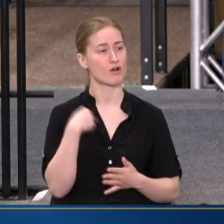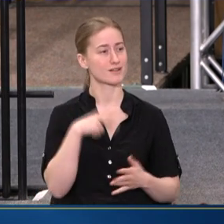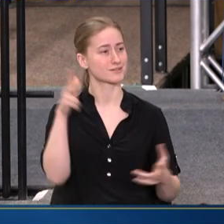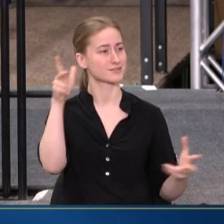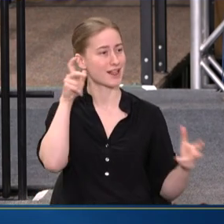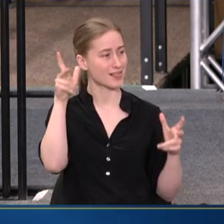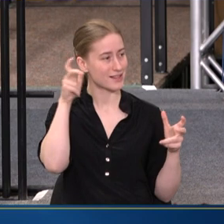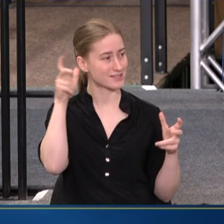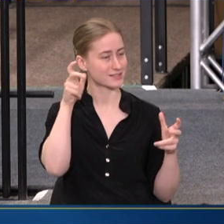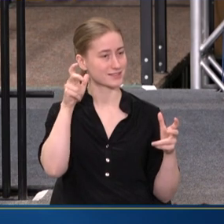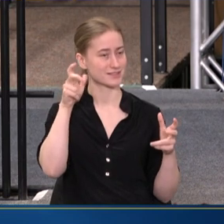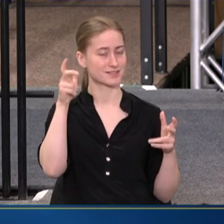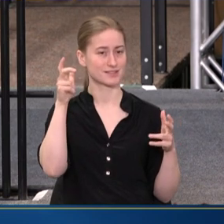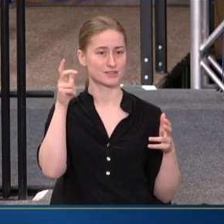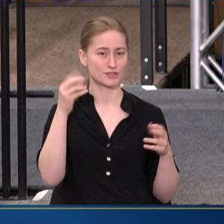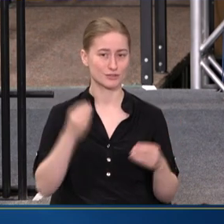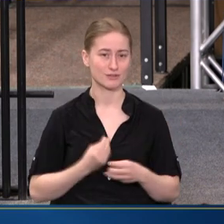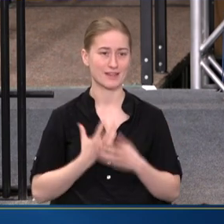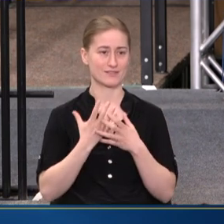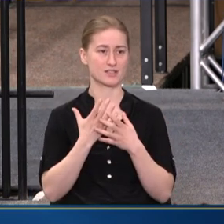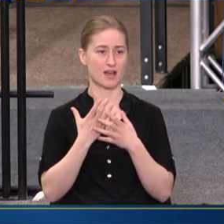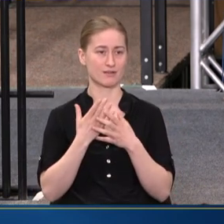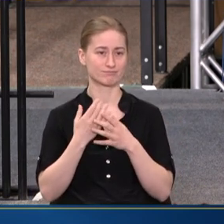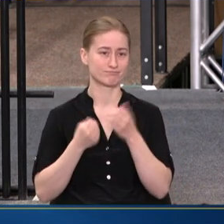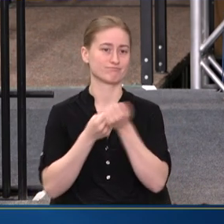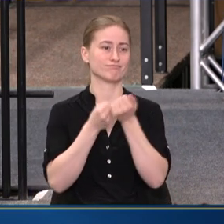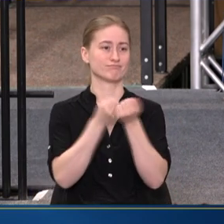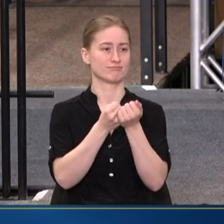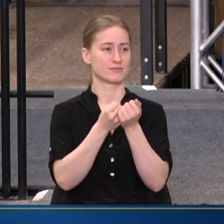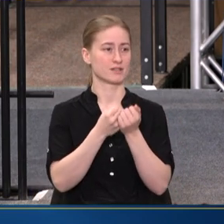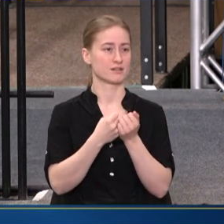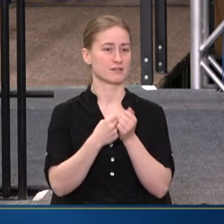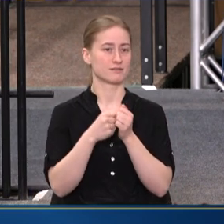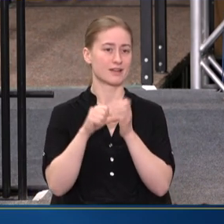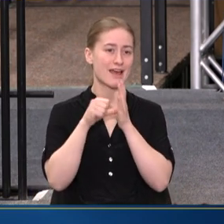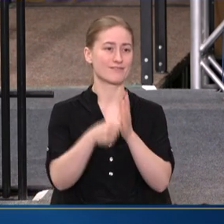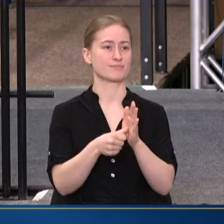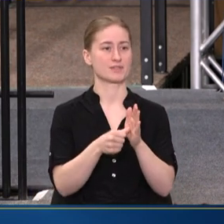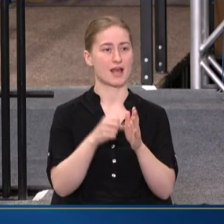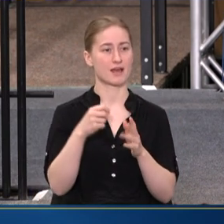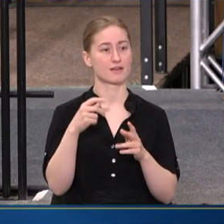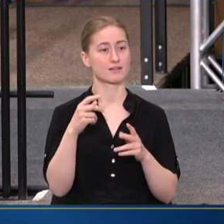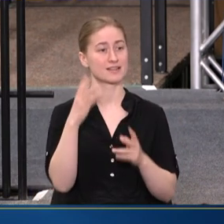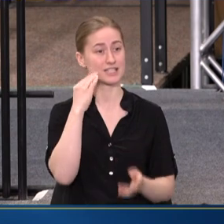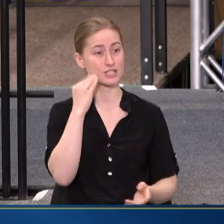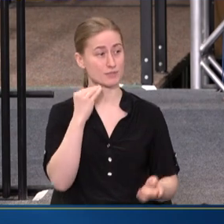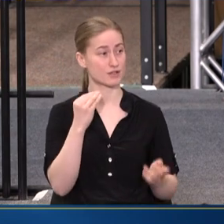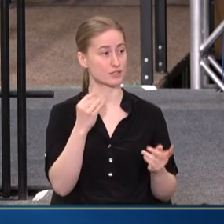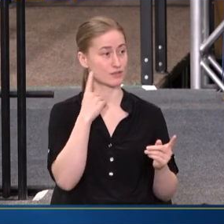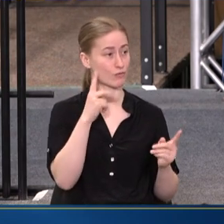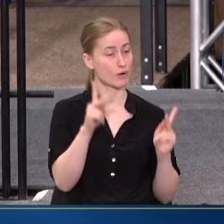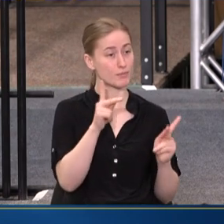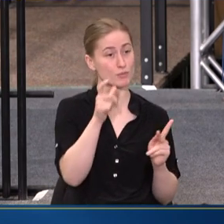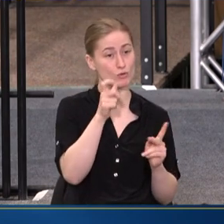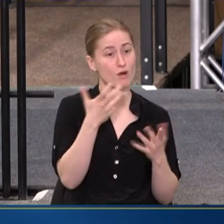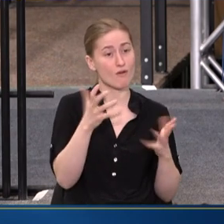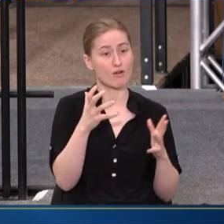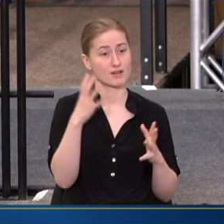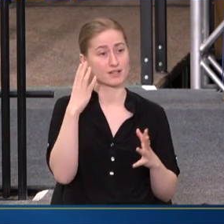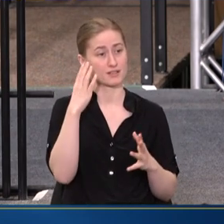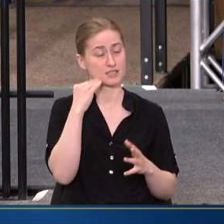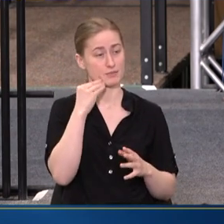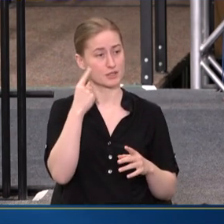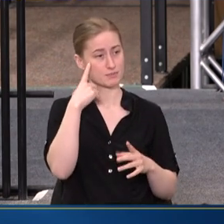TO LIFT UP AND AMPLIFY THE EXPERIENCES OF PEOPLE WHO HAVE THEMSELVES EXPERIENCED MENTAL HEALTH CHALLENGES